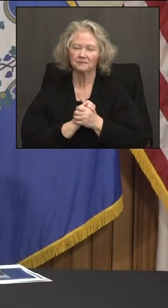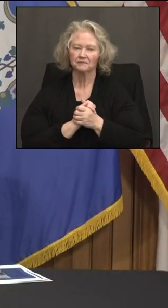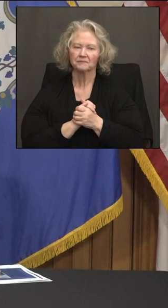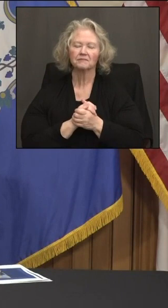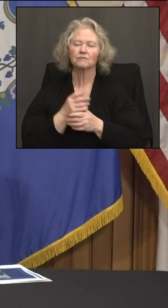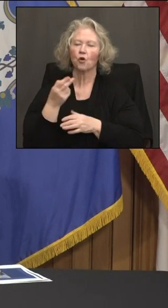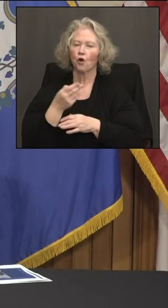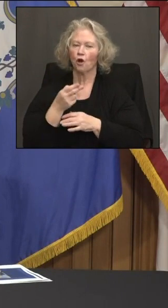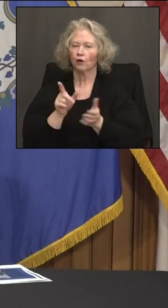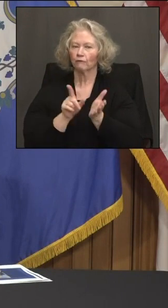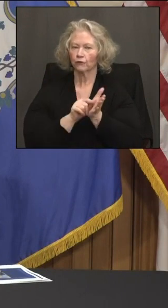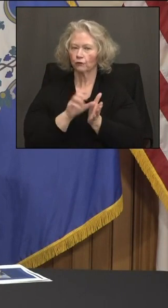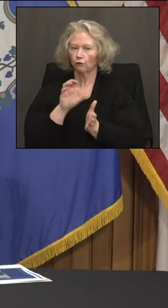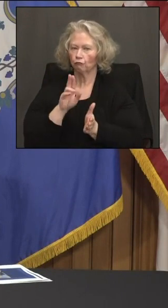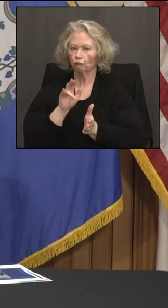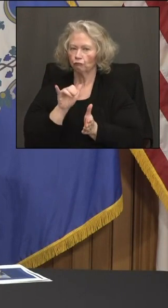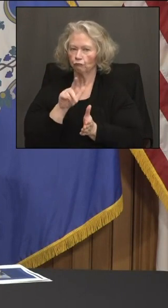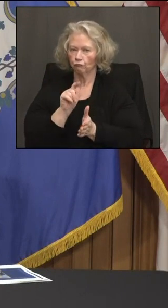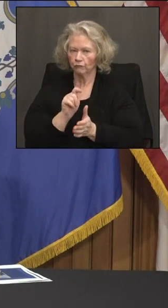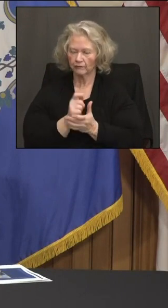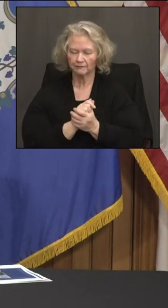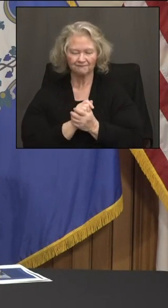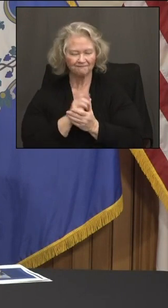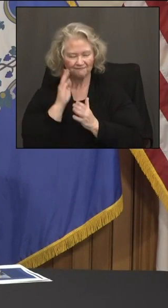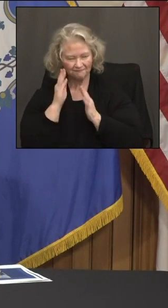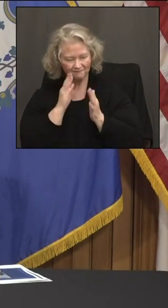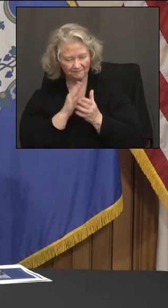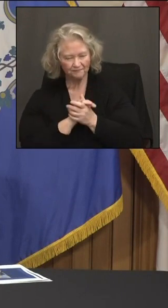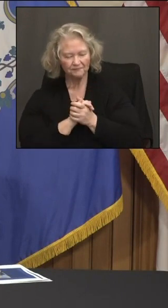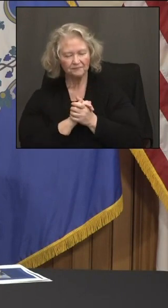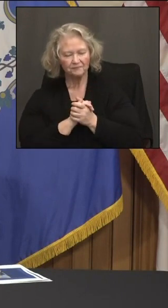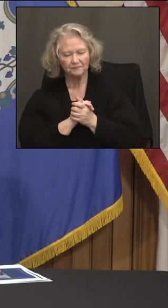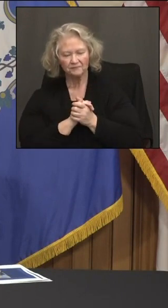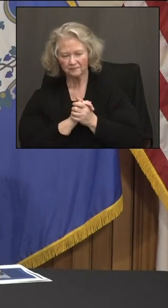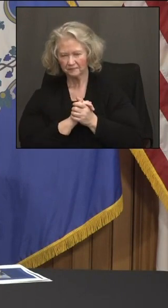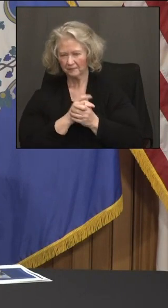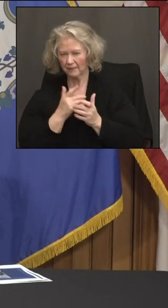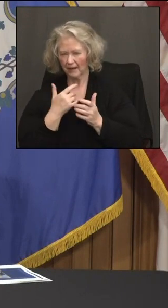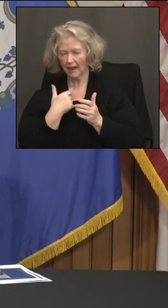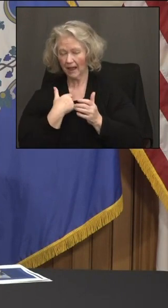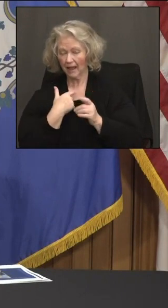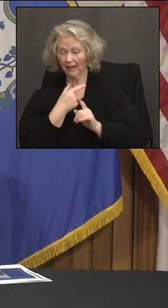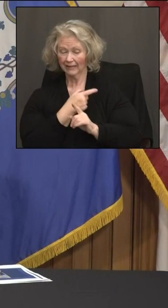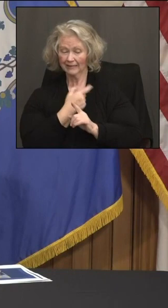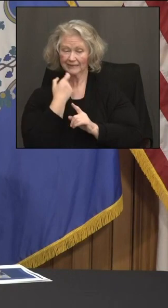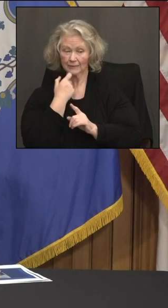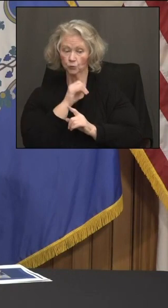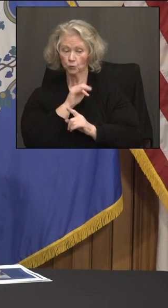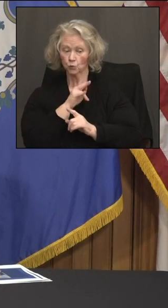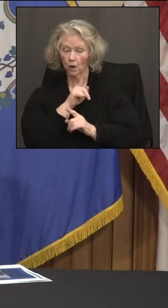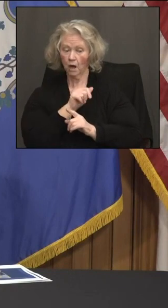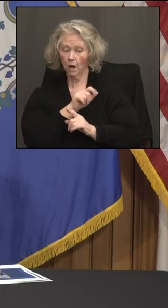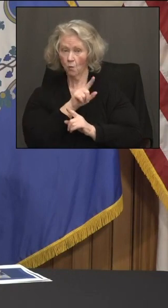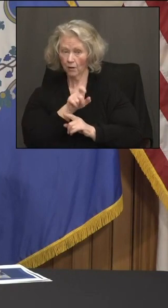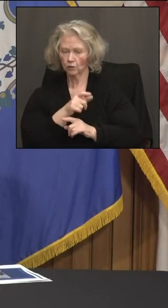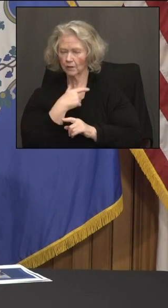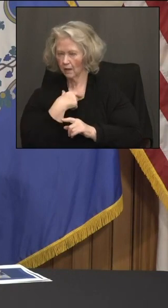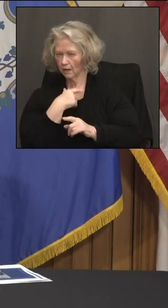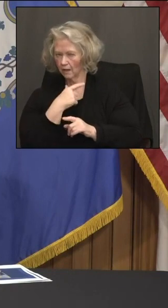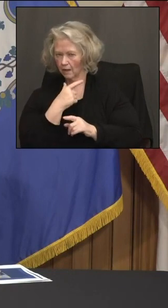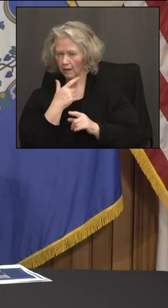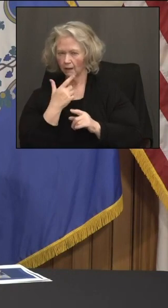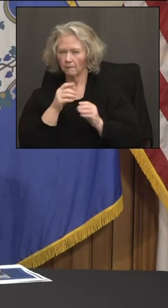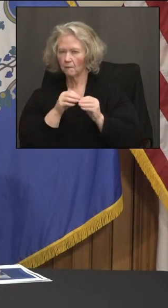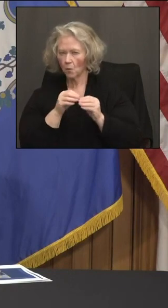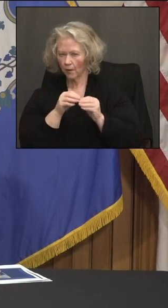The Hartford Courant. Hi, everyone. I actually want to follow up on what Julia was just asking about. I'm wondering about some of